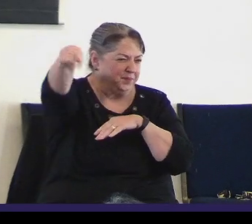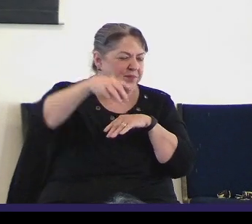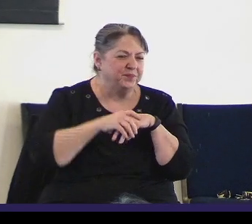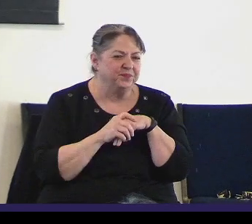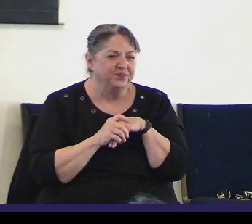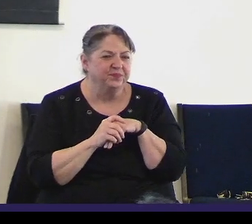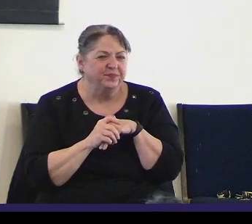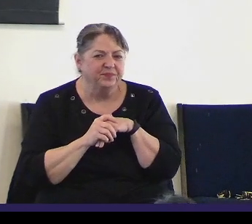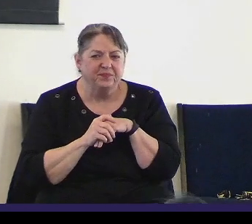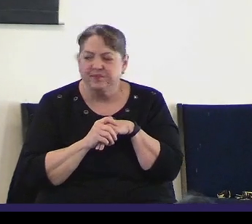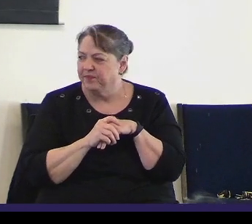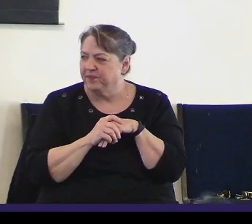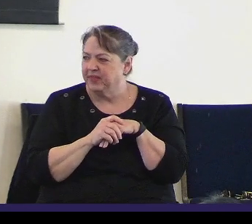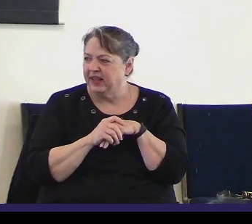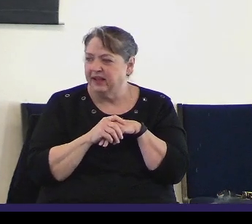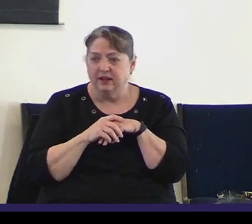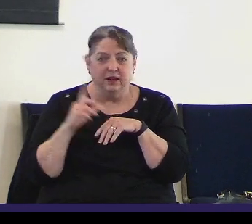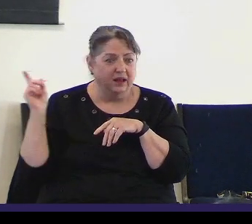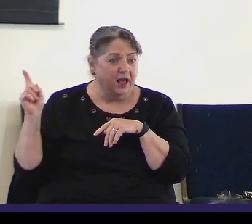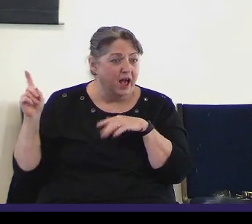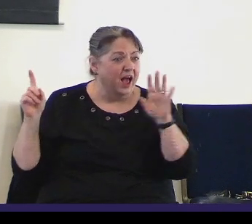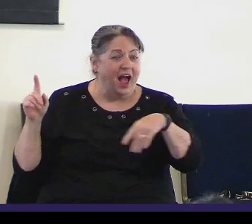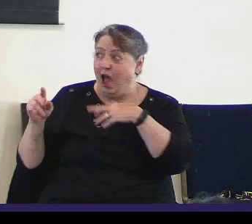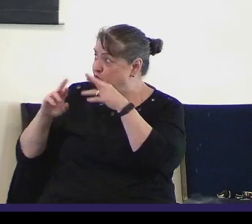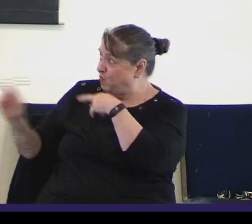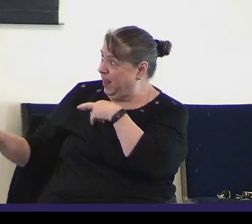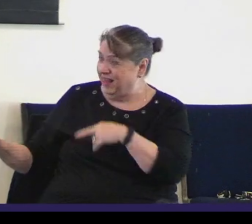All right, Heather, are you ready? Oh, yes, baby.